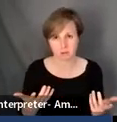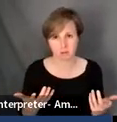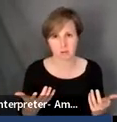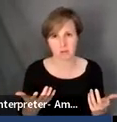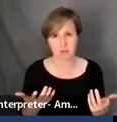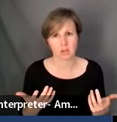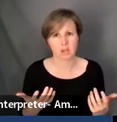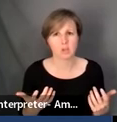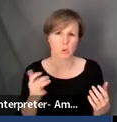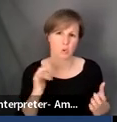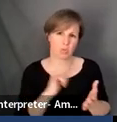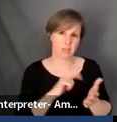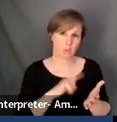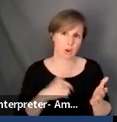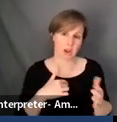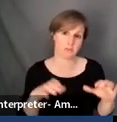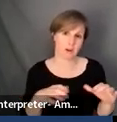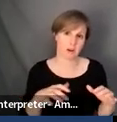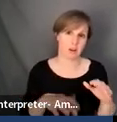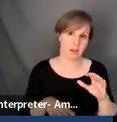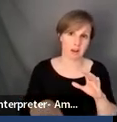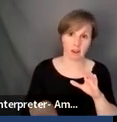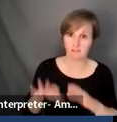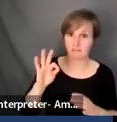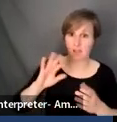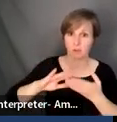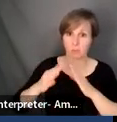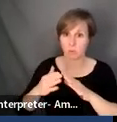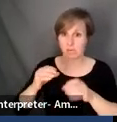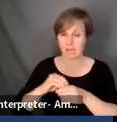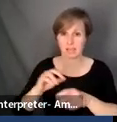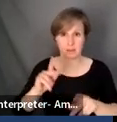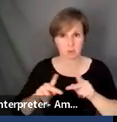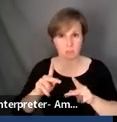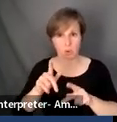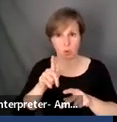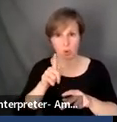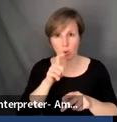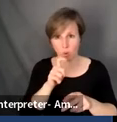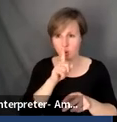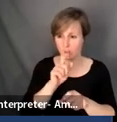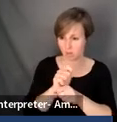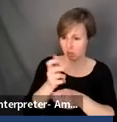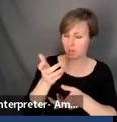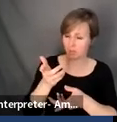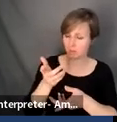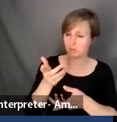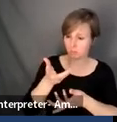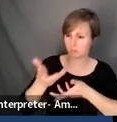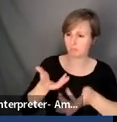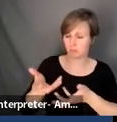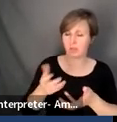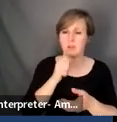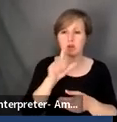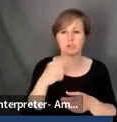that, that is what I've done. And like, I have found, find community in the people that I see that are actually committed beyond optics.